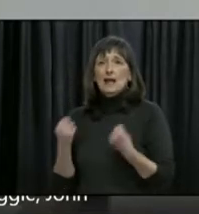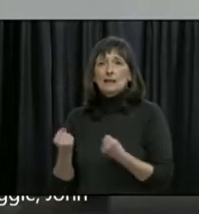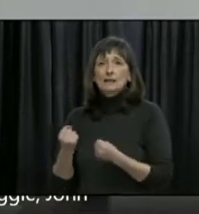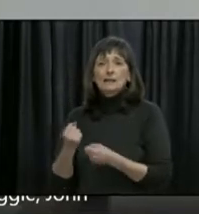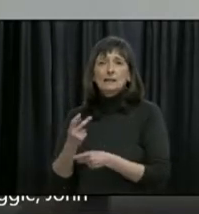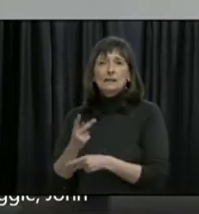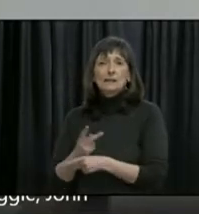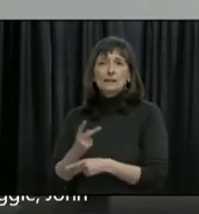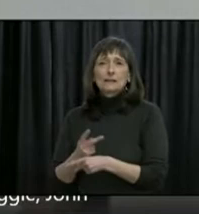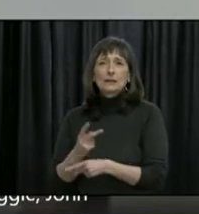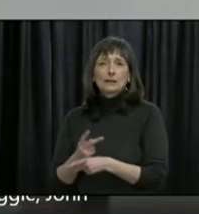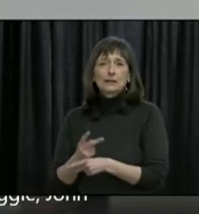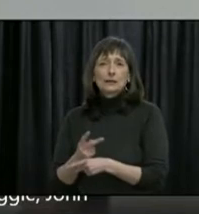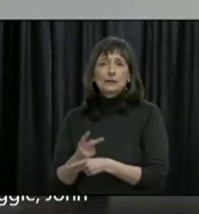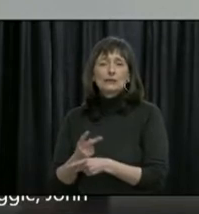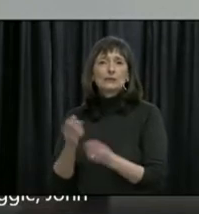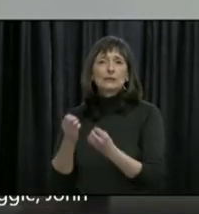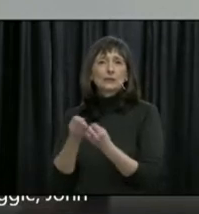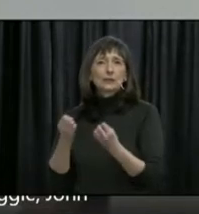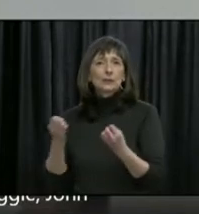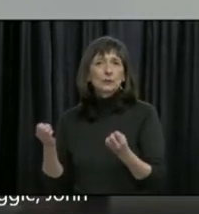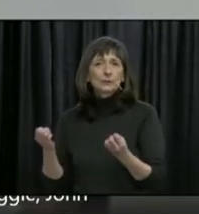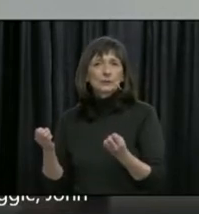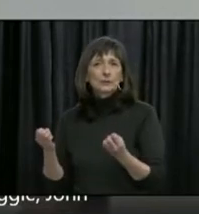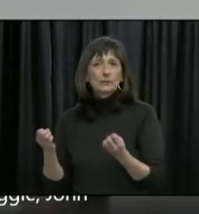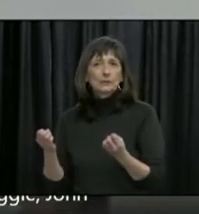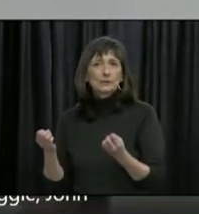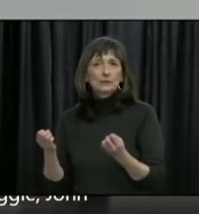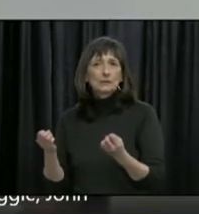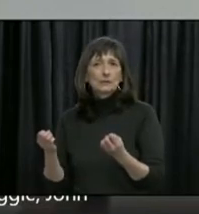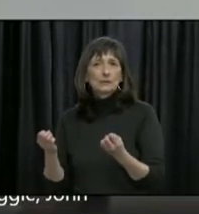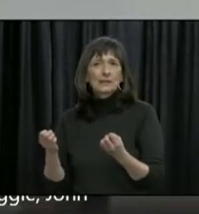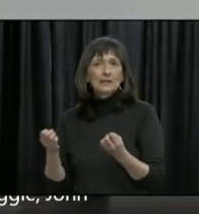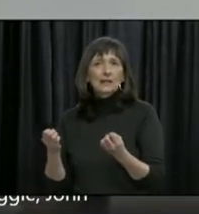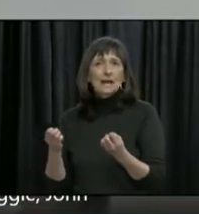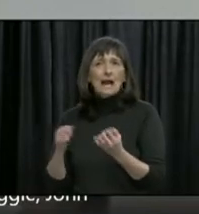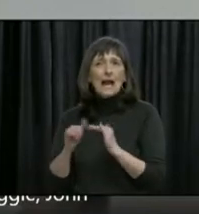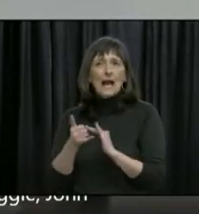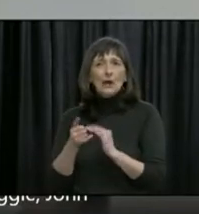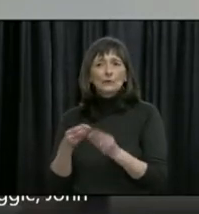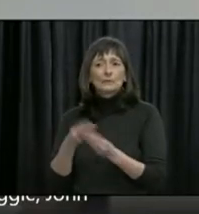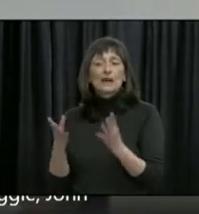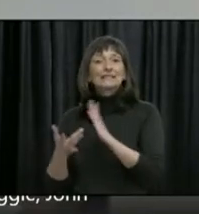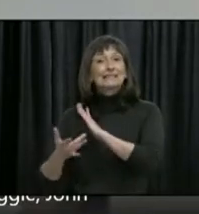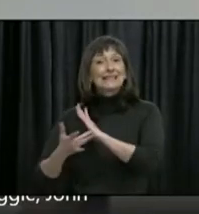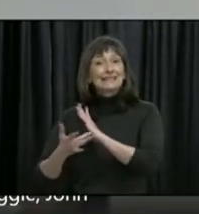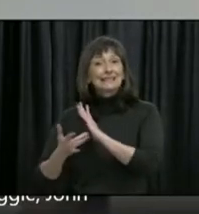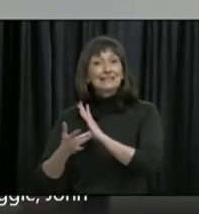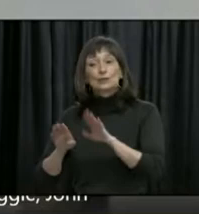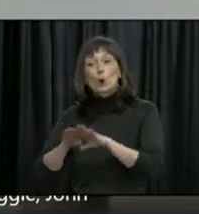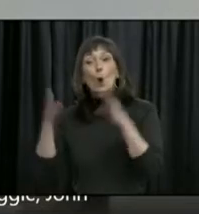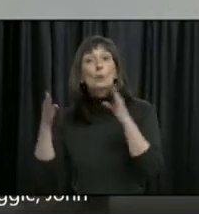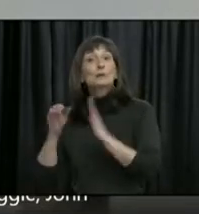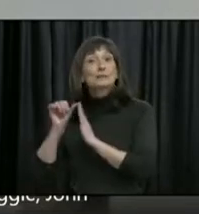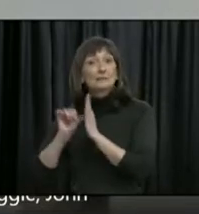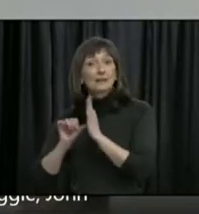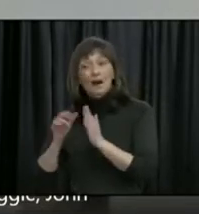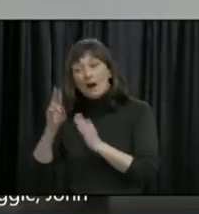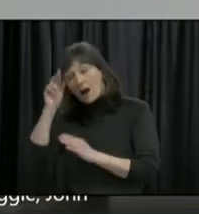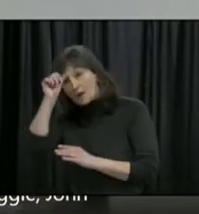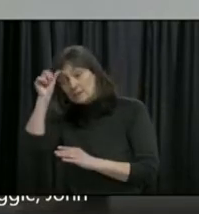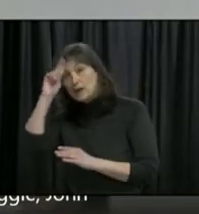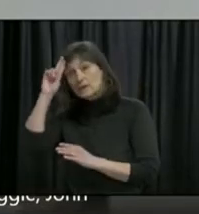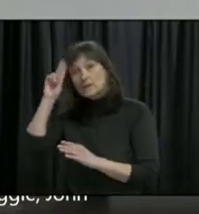with some of our sophisticated equipment, to have access rapidly to technicians and engineers